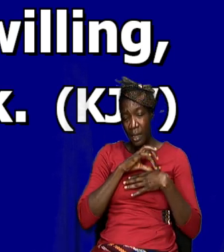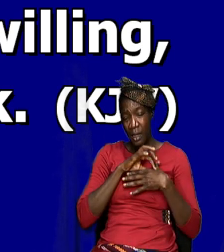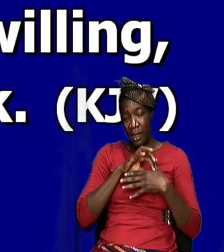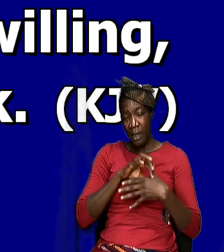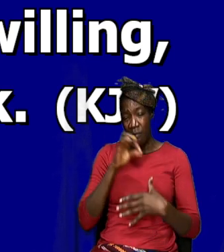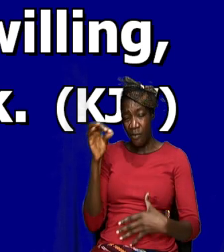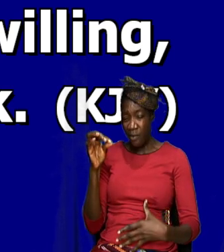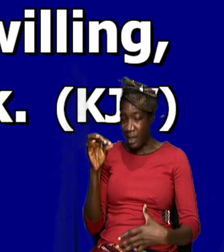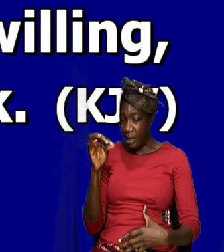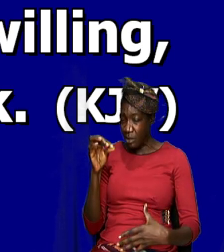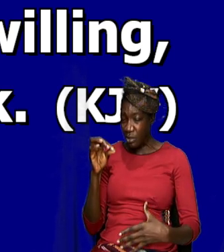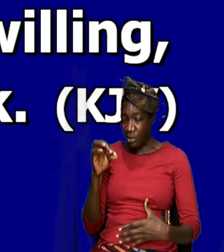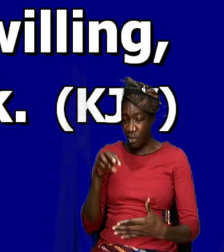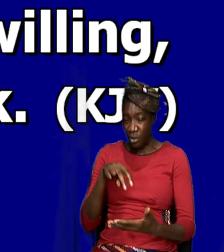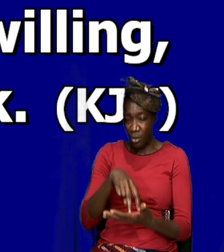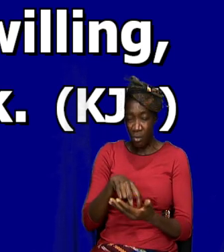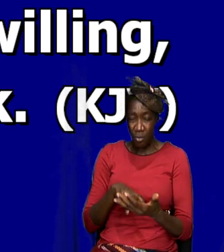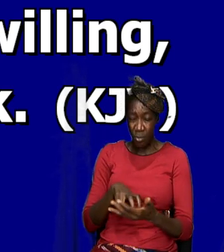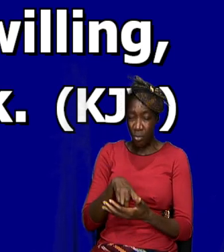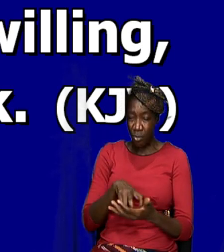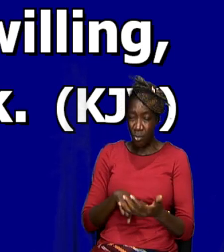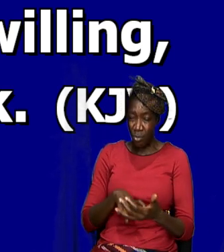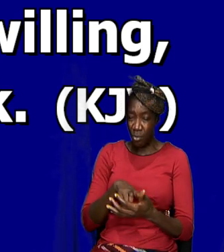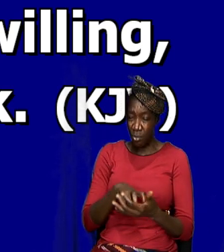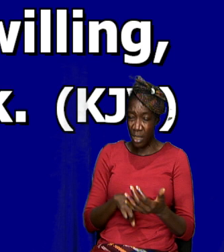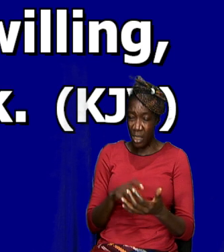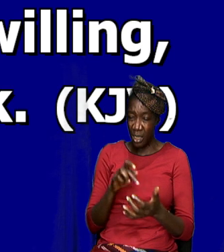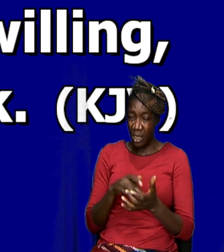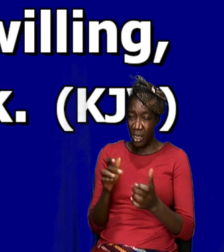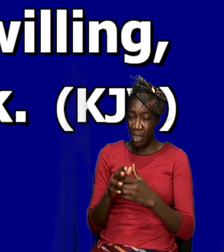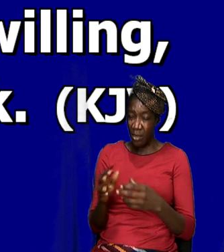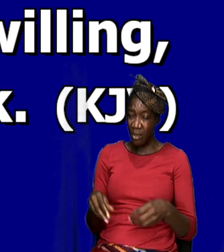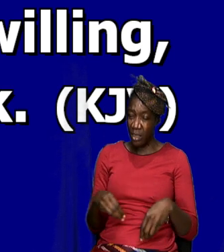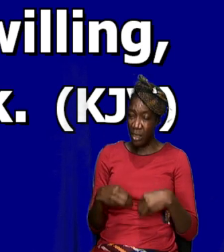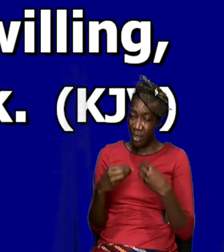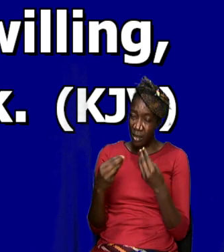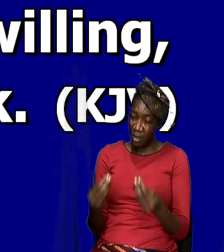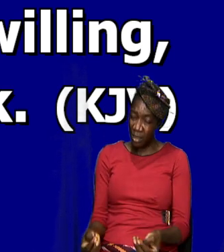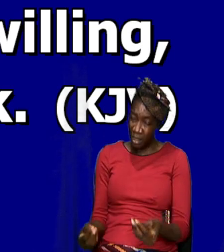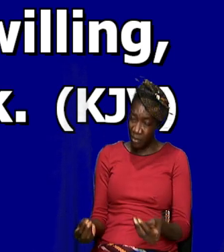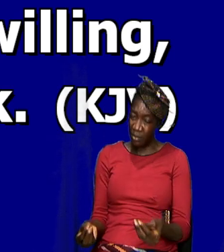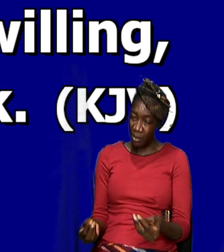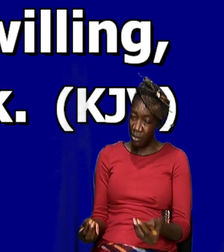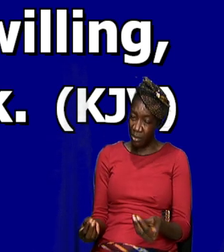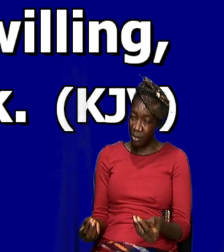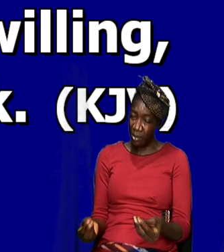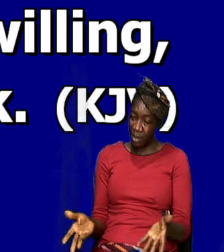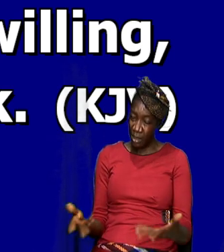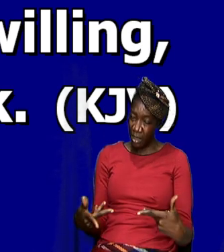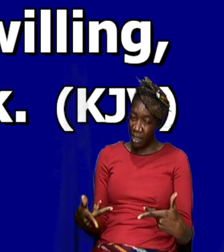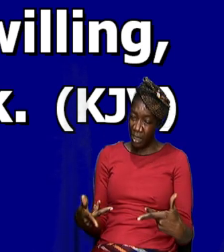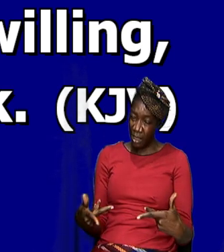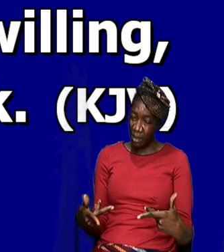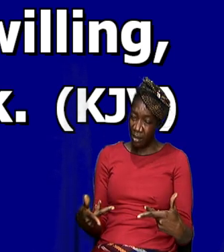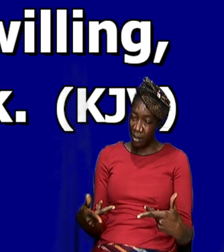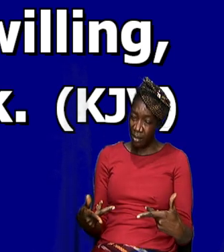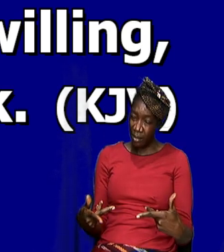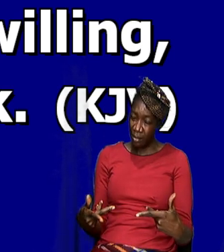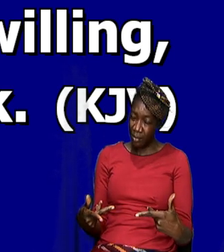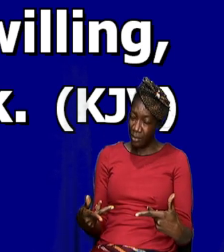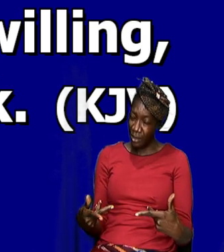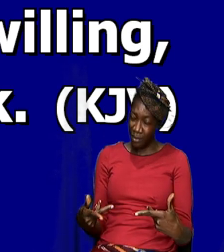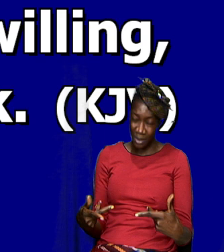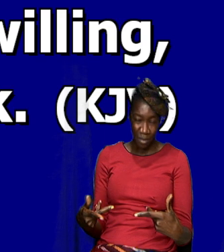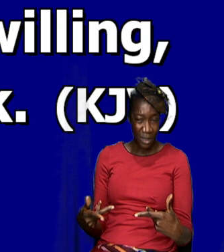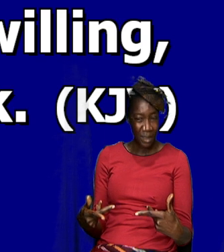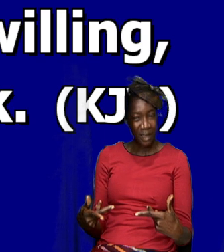weak so so here Jesus gives us he gives us here the